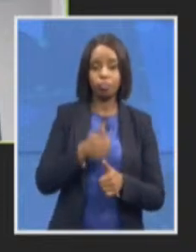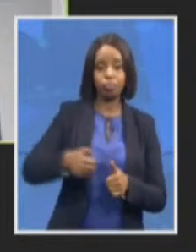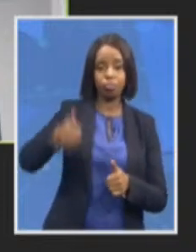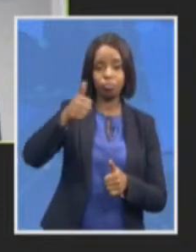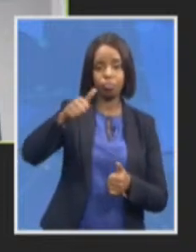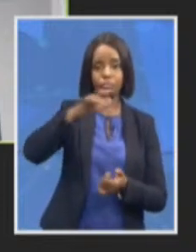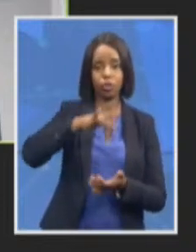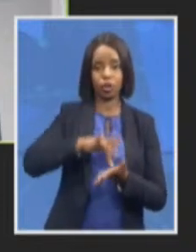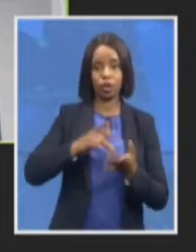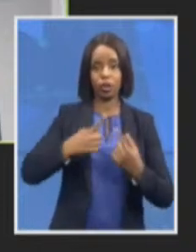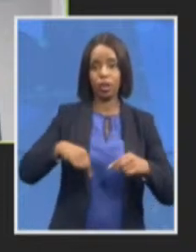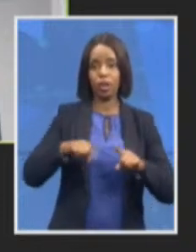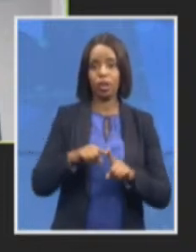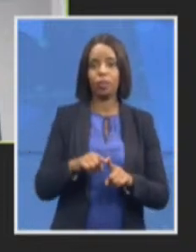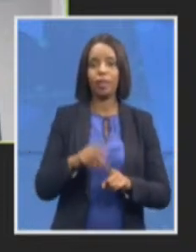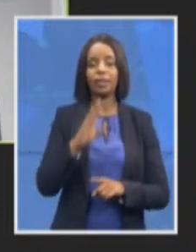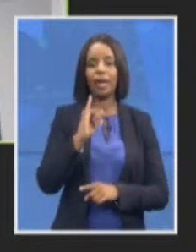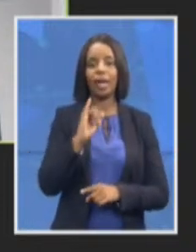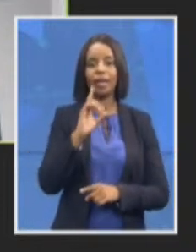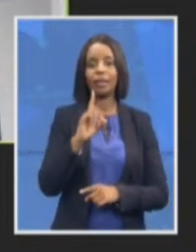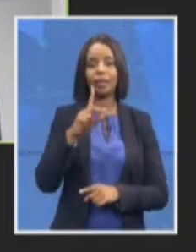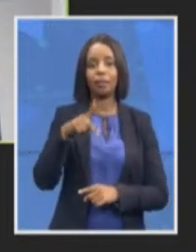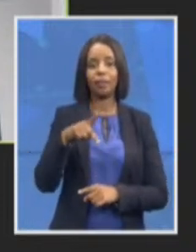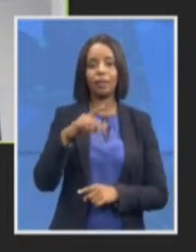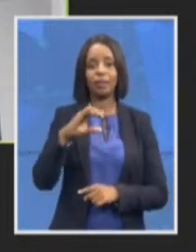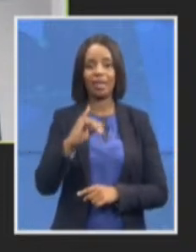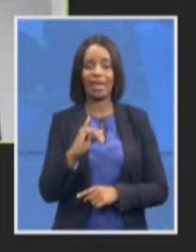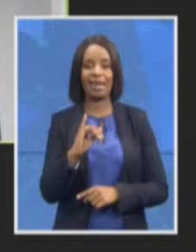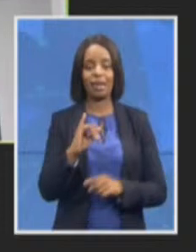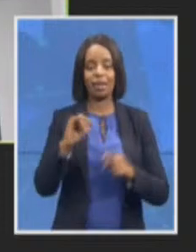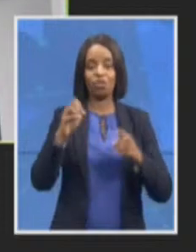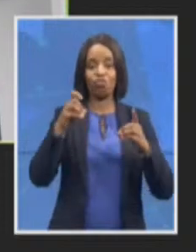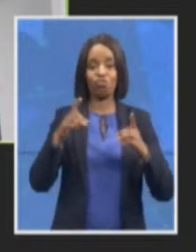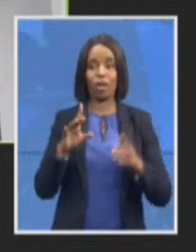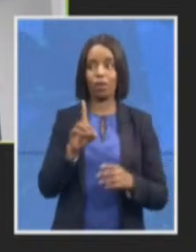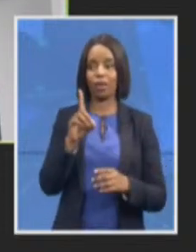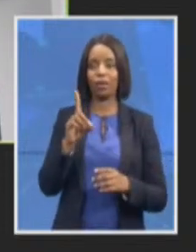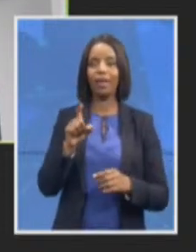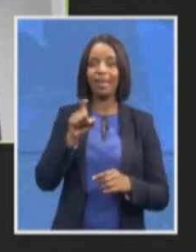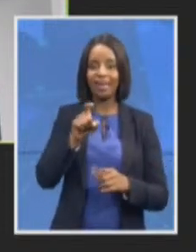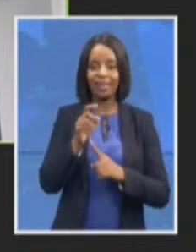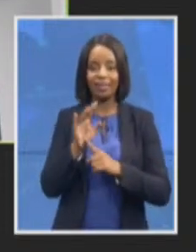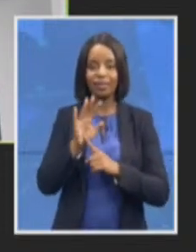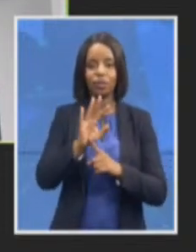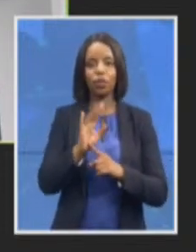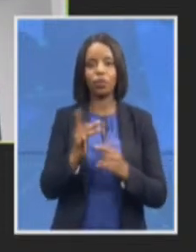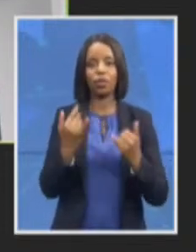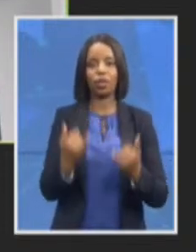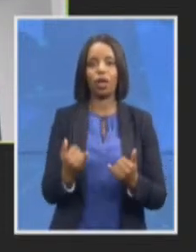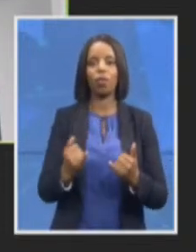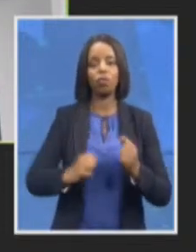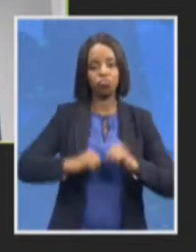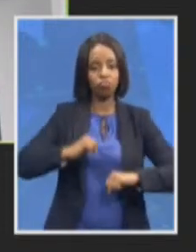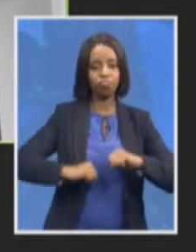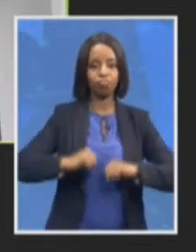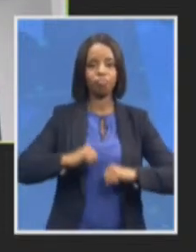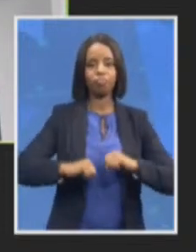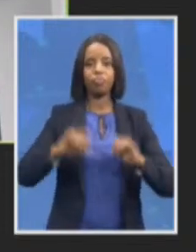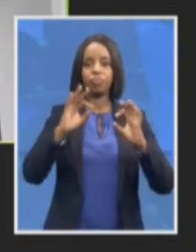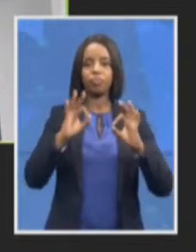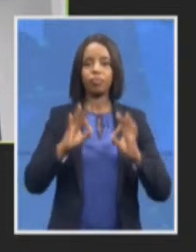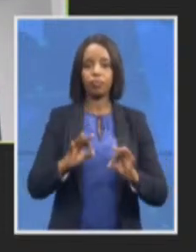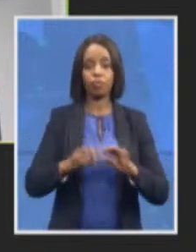is crucial to ensure stability and professional leadership in the regions and also within the specialized units